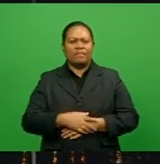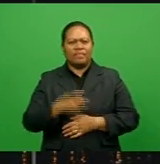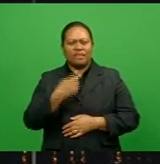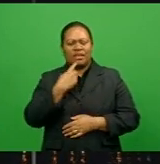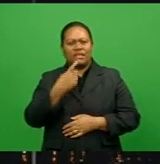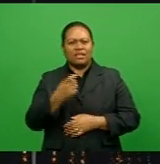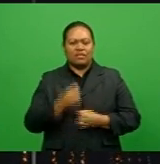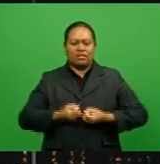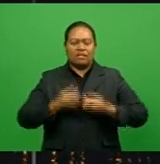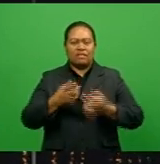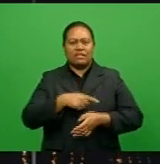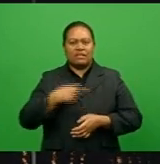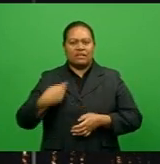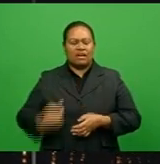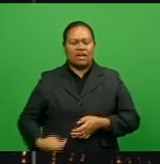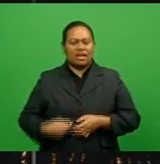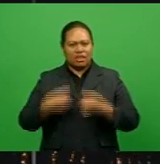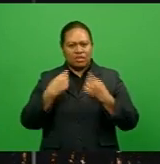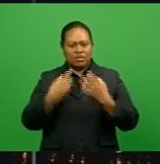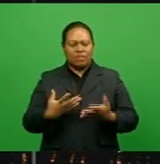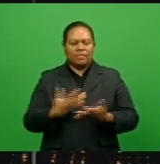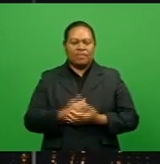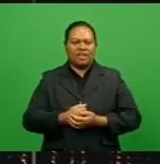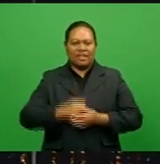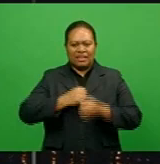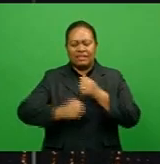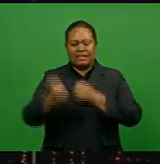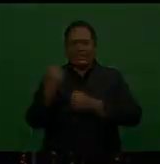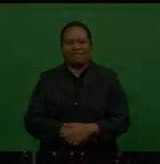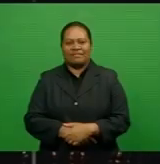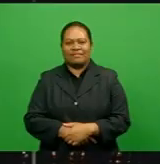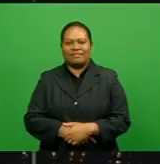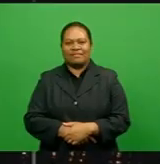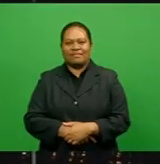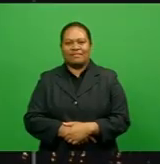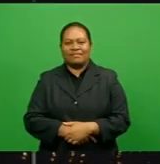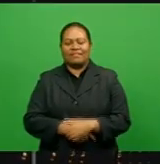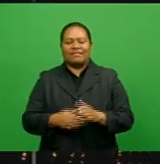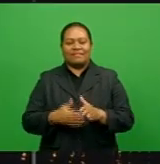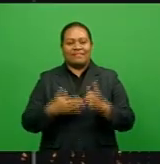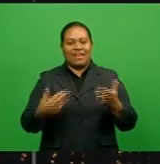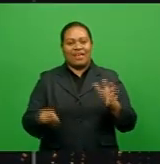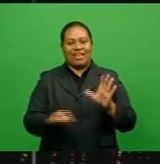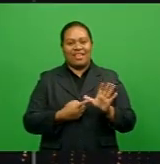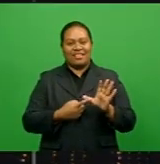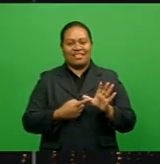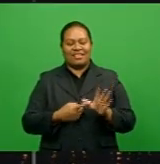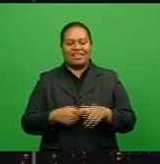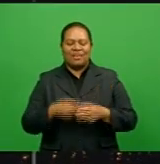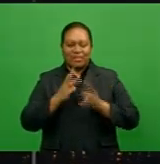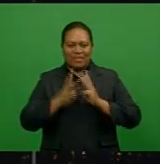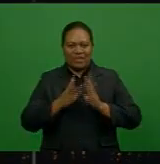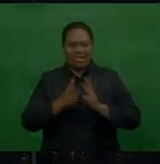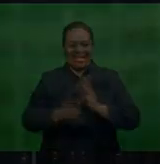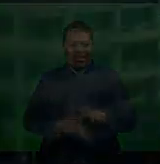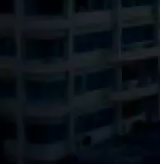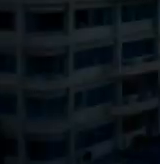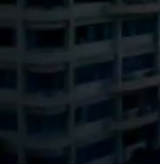from offering Chinese-owned short video sharing app TikTok for download. And Angie joins us now with the latest in weather.